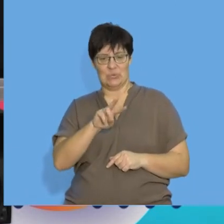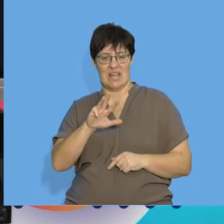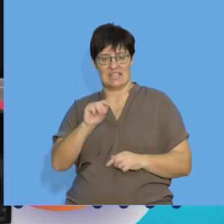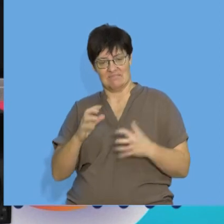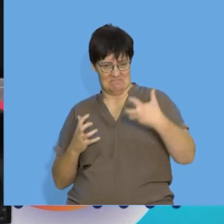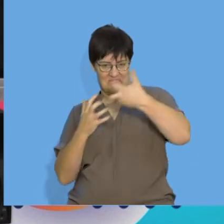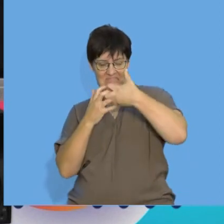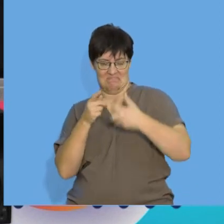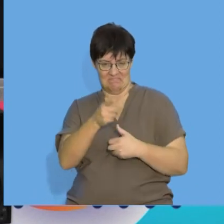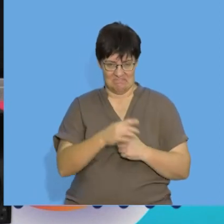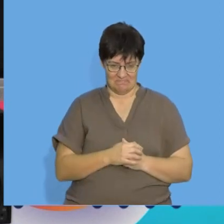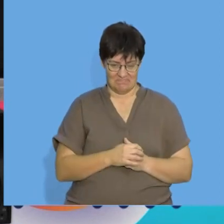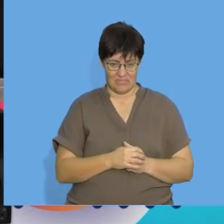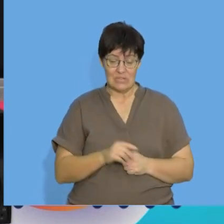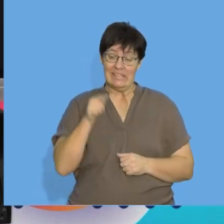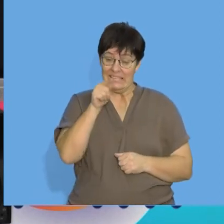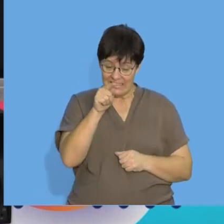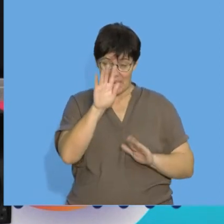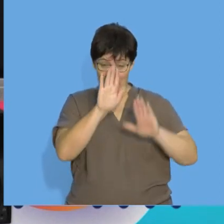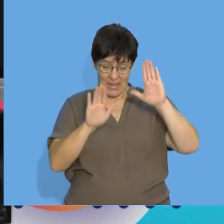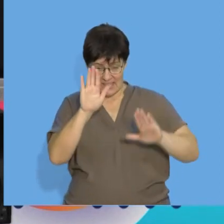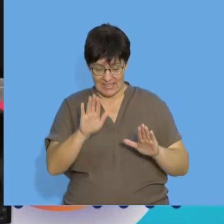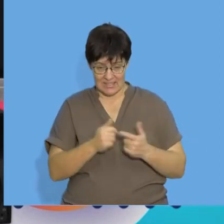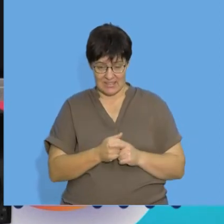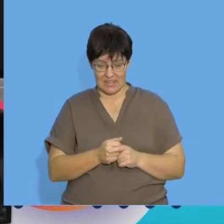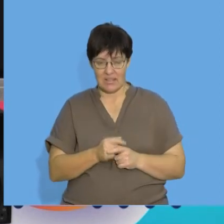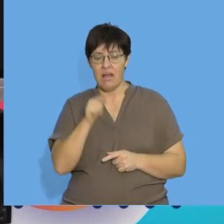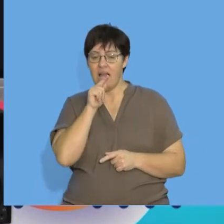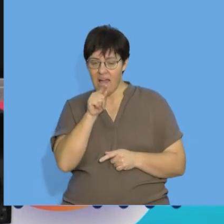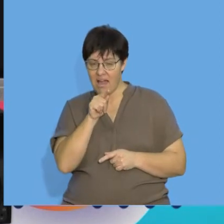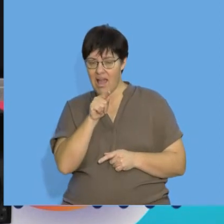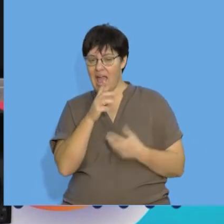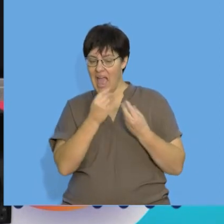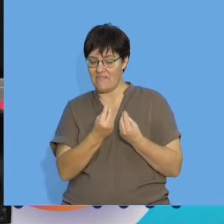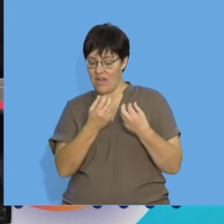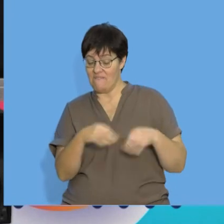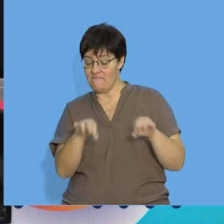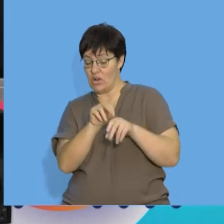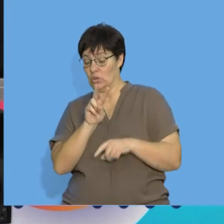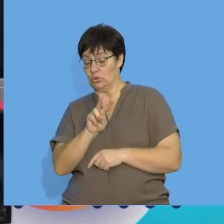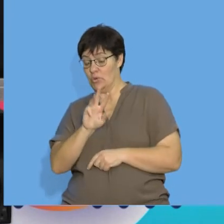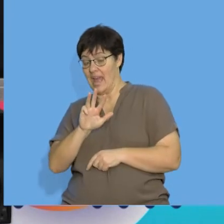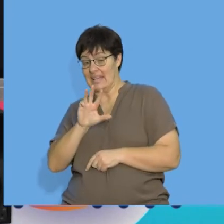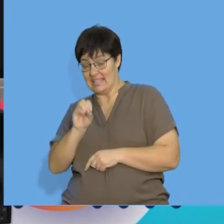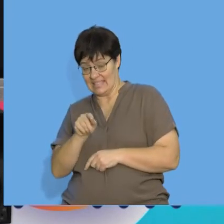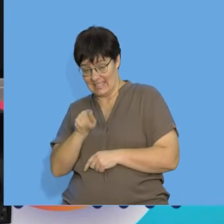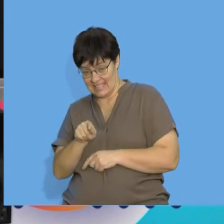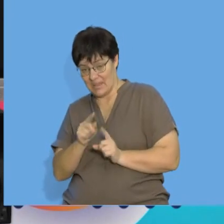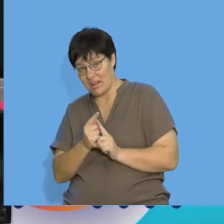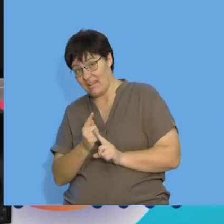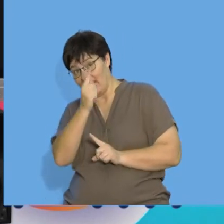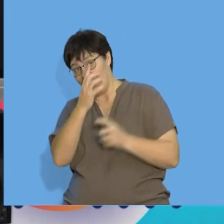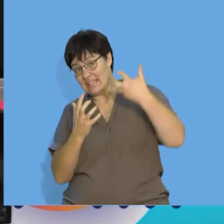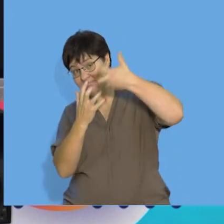pattern so this specific pattern where this pattern has a value of 290